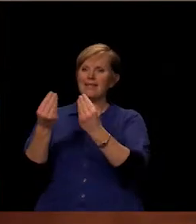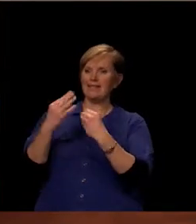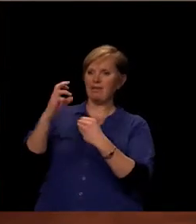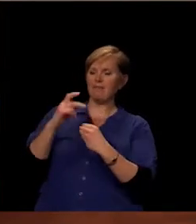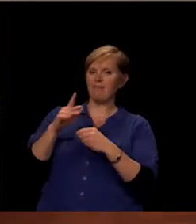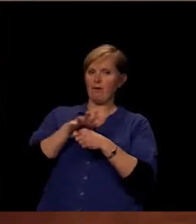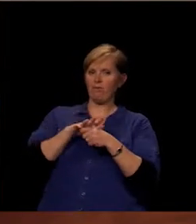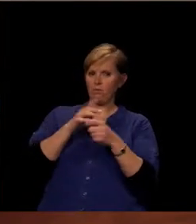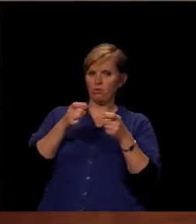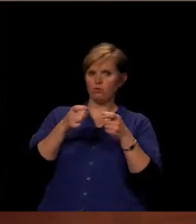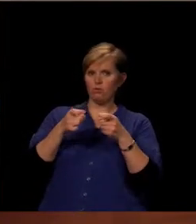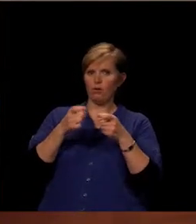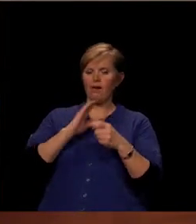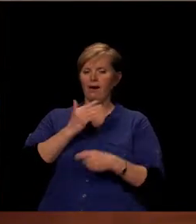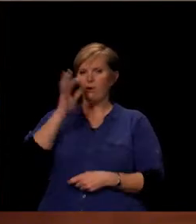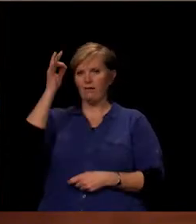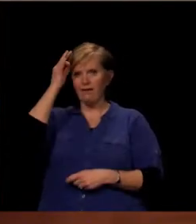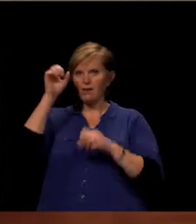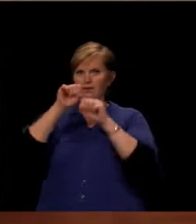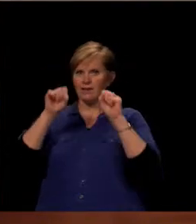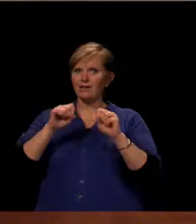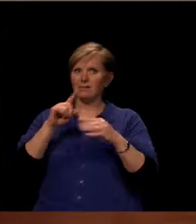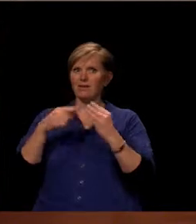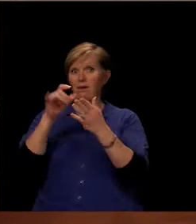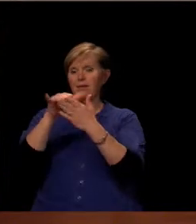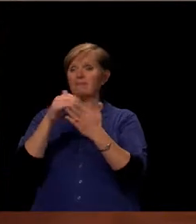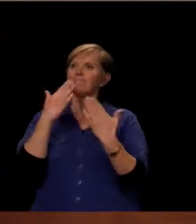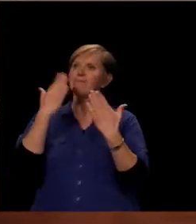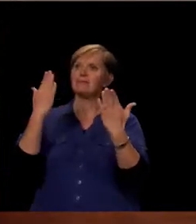what our federal system is all about. Thanks.